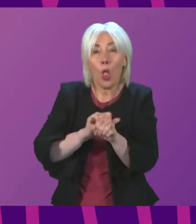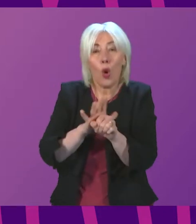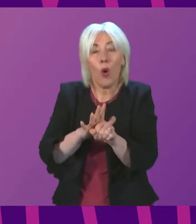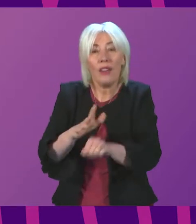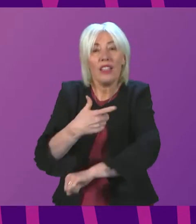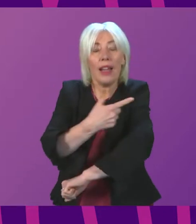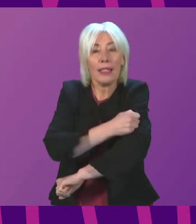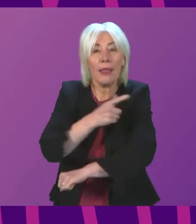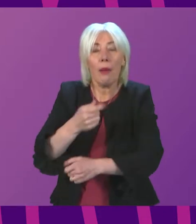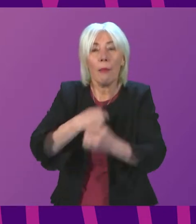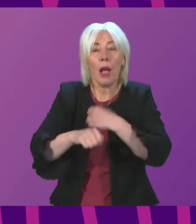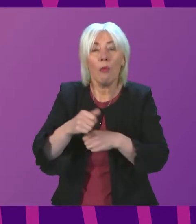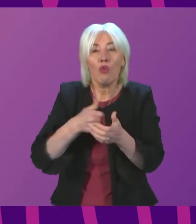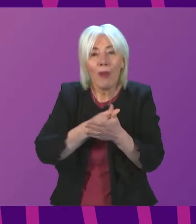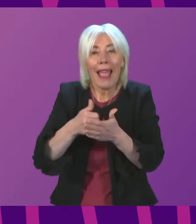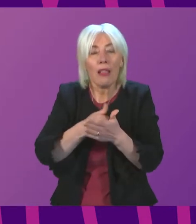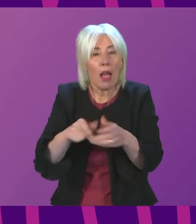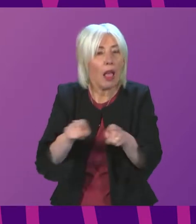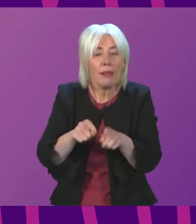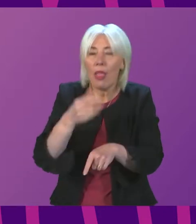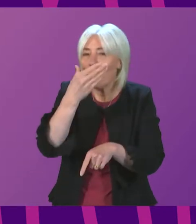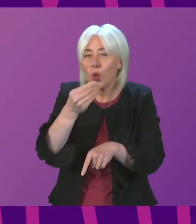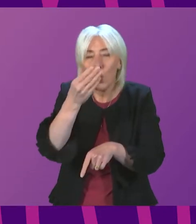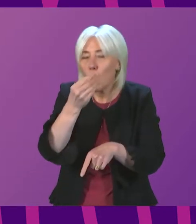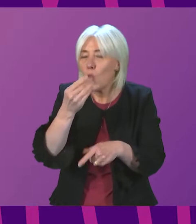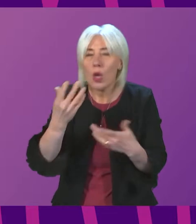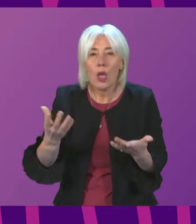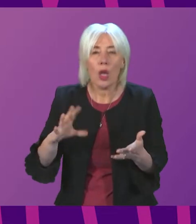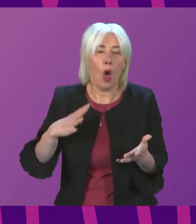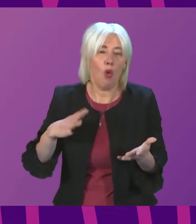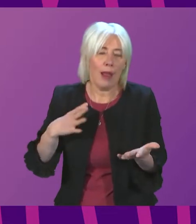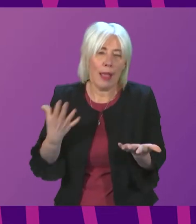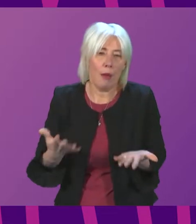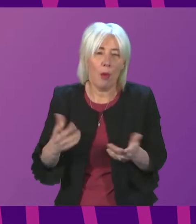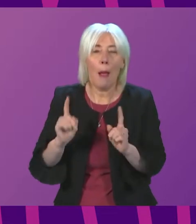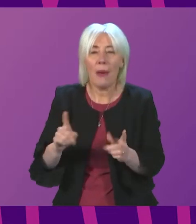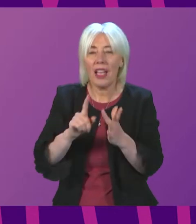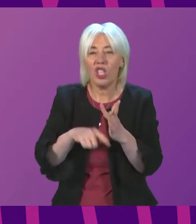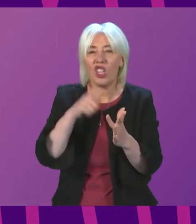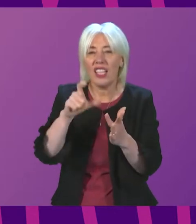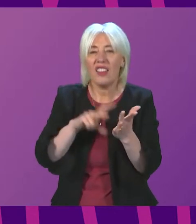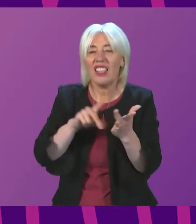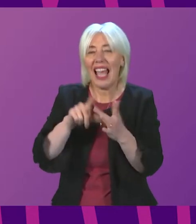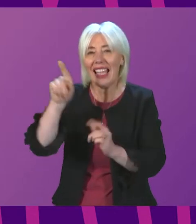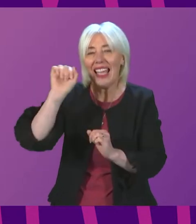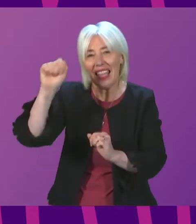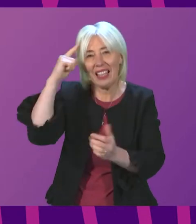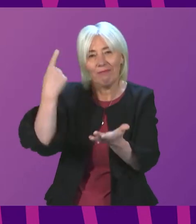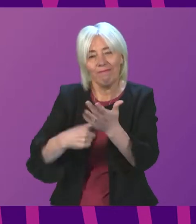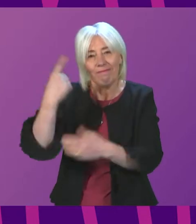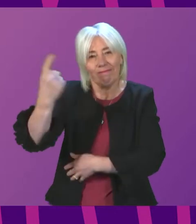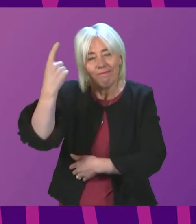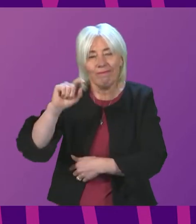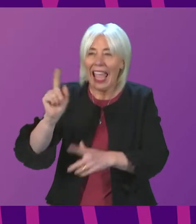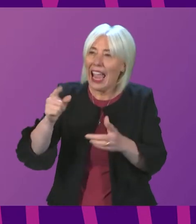a regular vaccination programme, just like the flu vaccine already is. But, of course, it is for the JCVI to consider the emerging